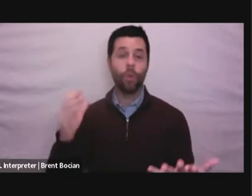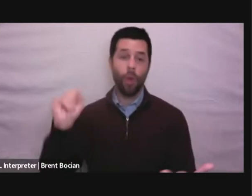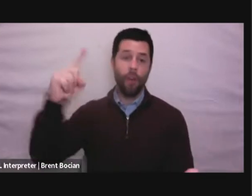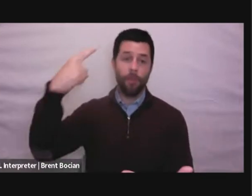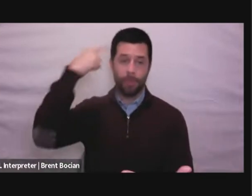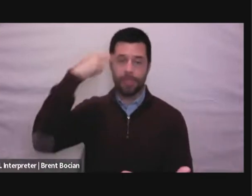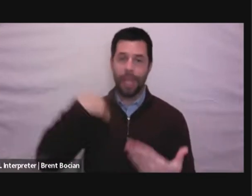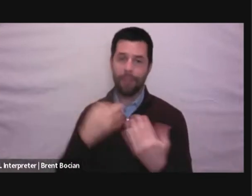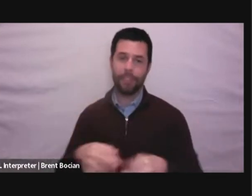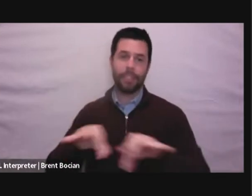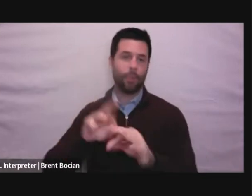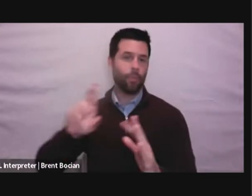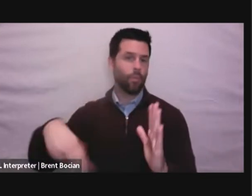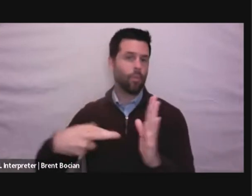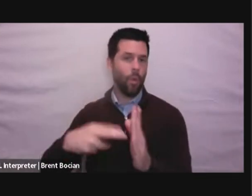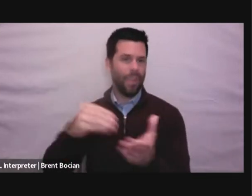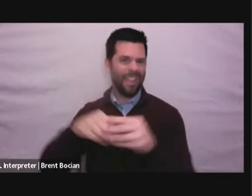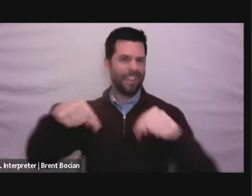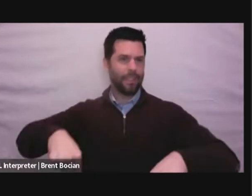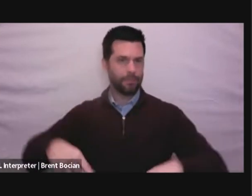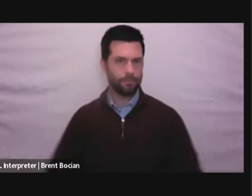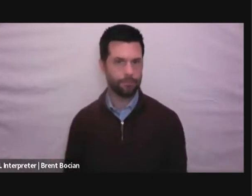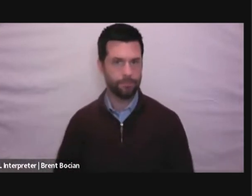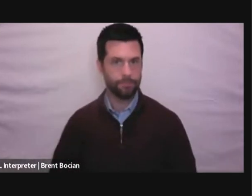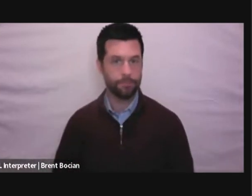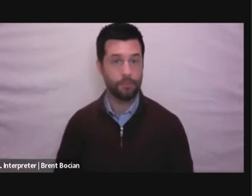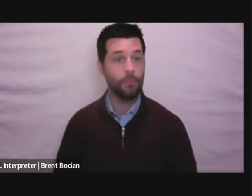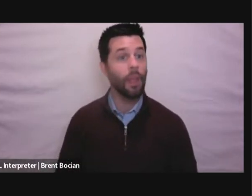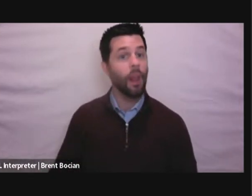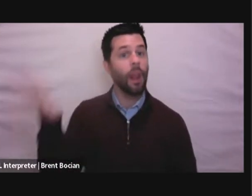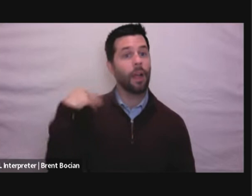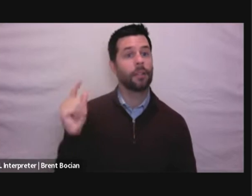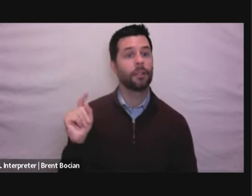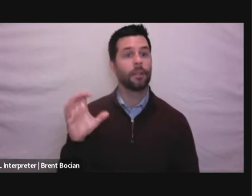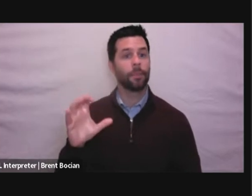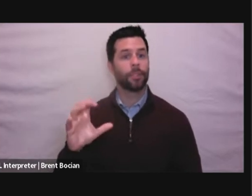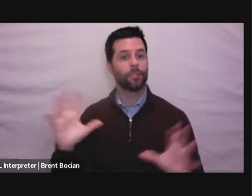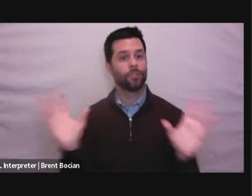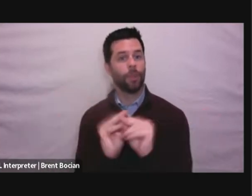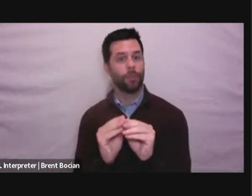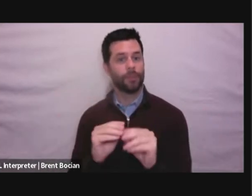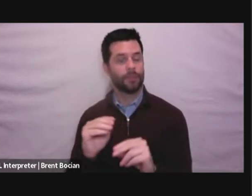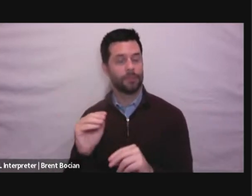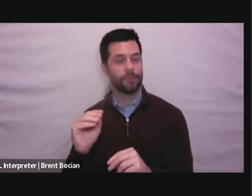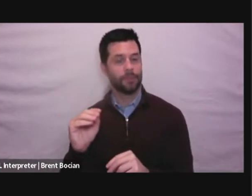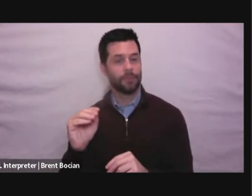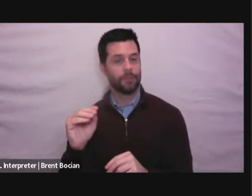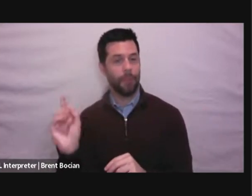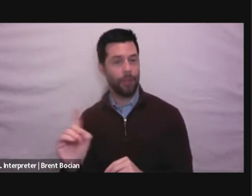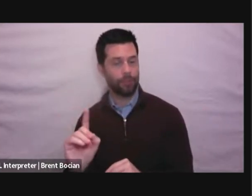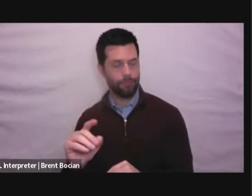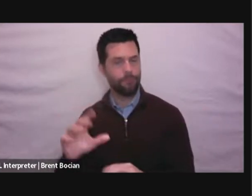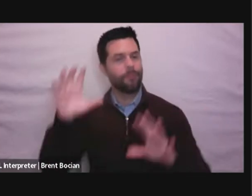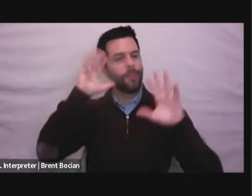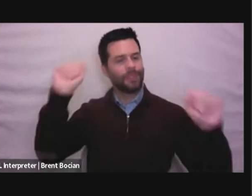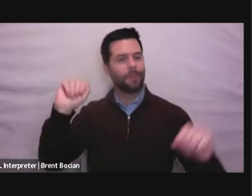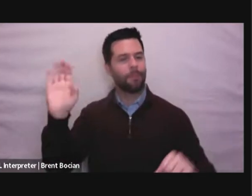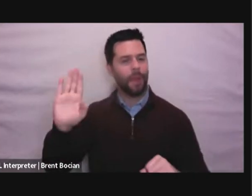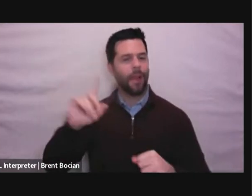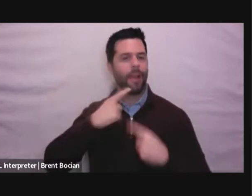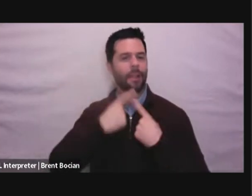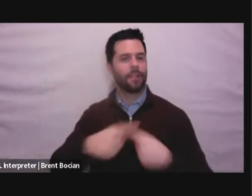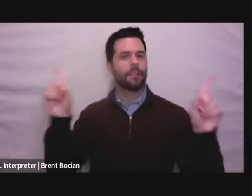At last December's, last December's, excuse me, Summit for Democracy, President Biden announced the Presidential Initiative for